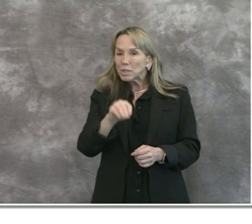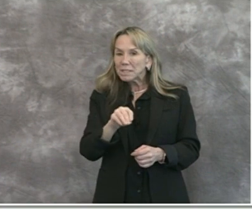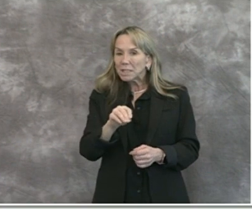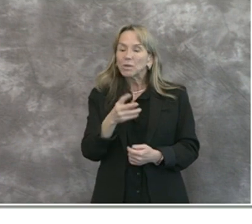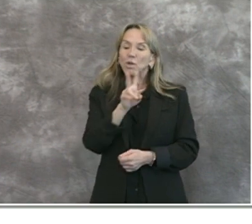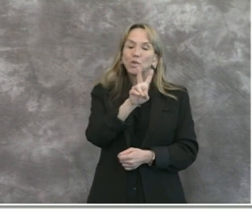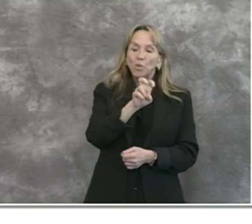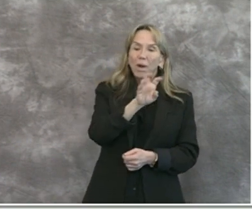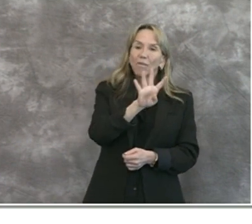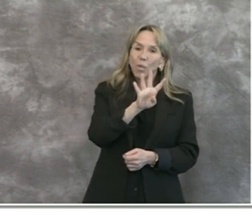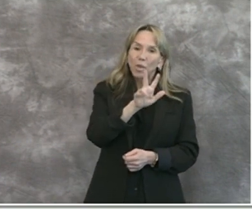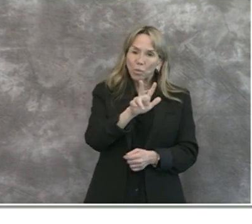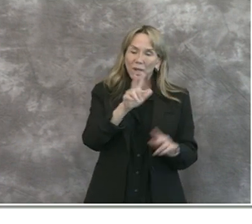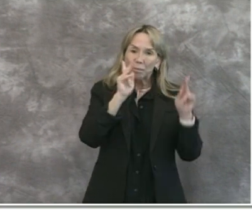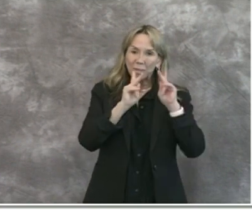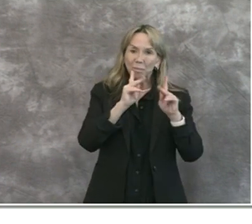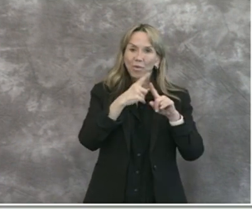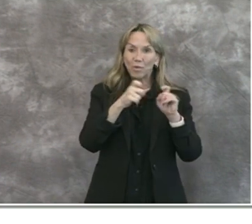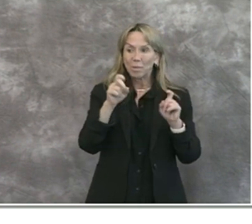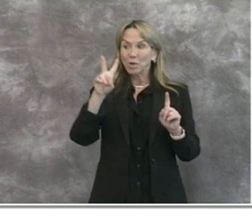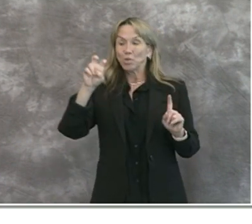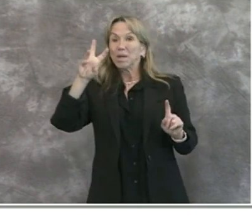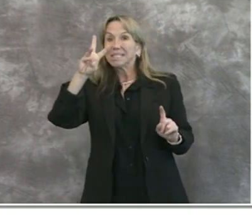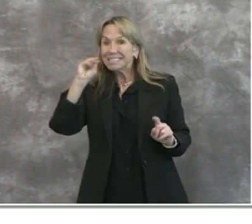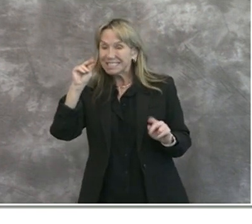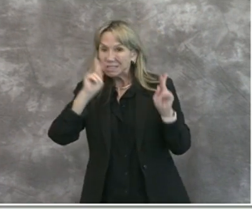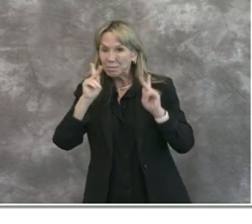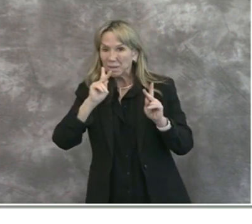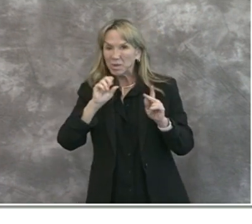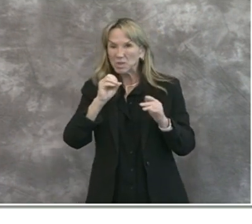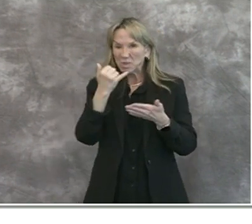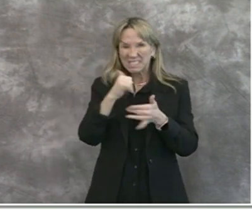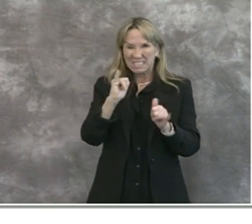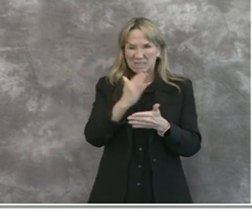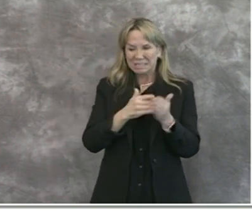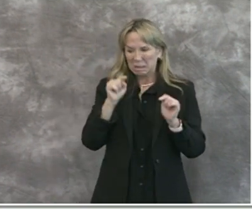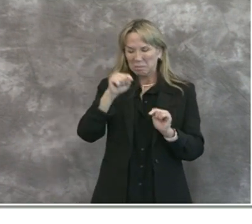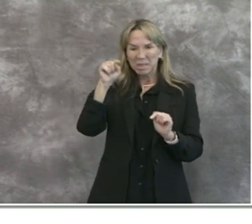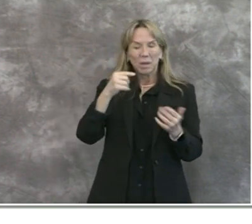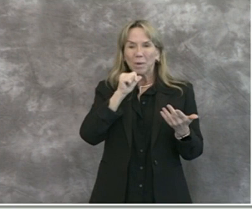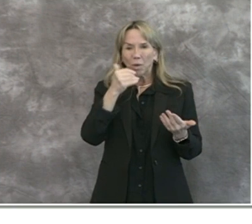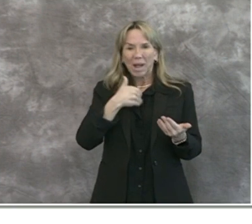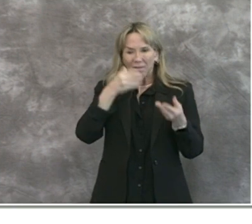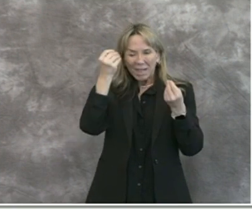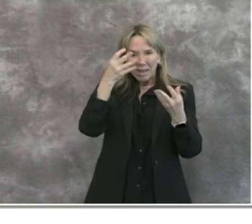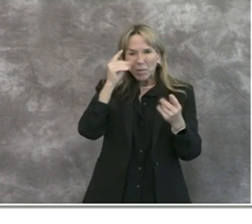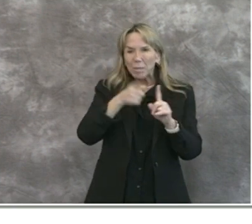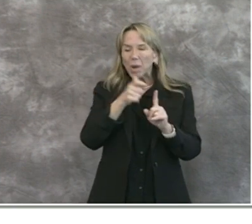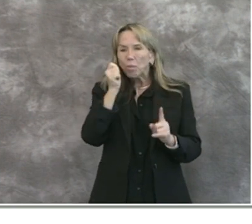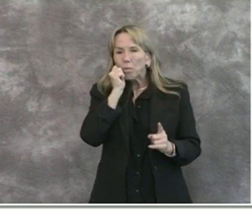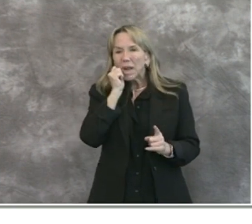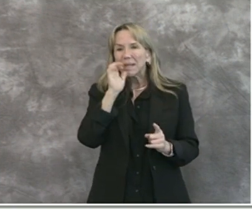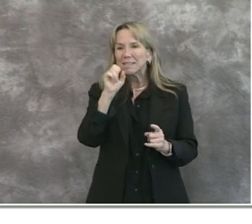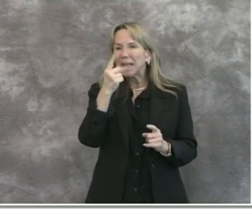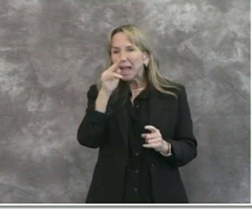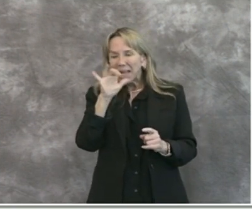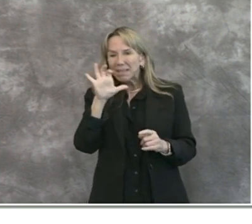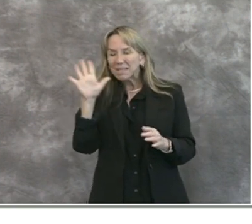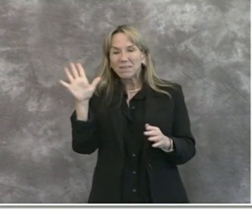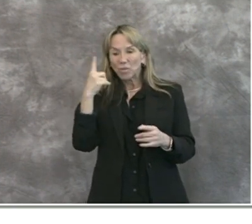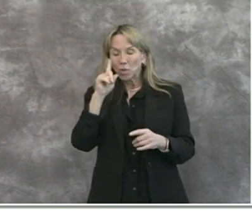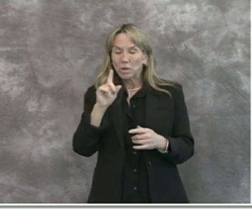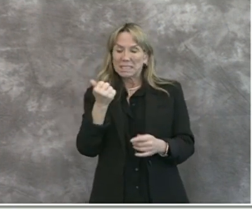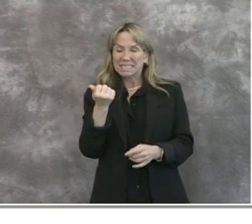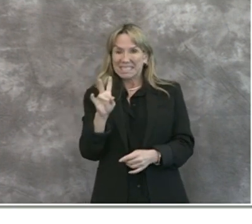And means we do not have race and ethnicity data for 17 of the total.